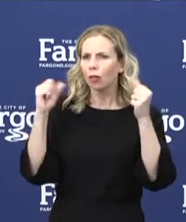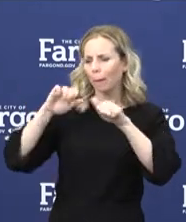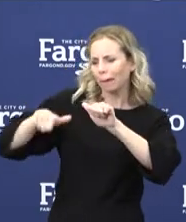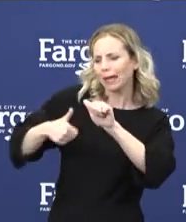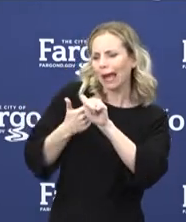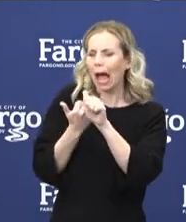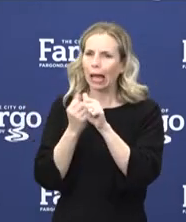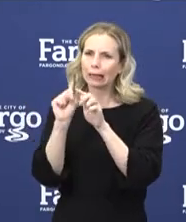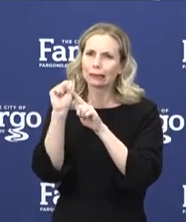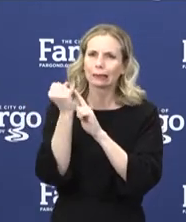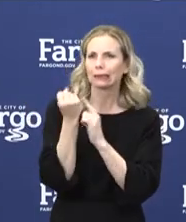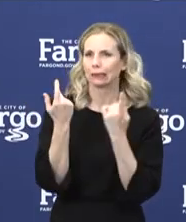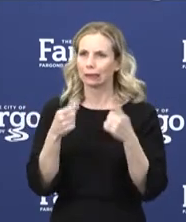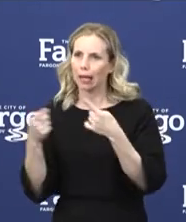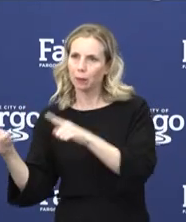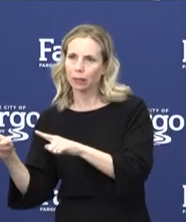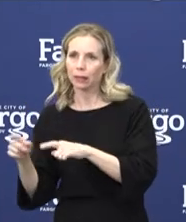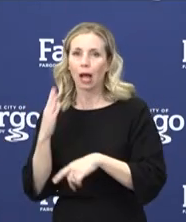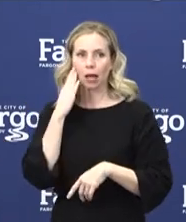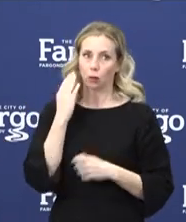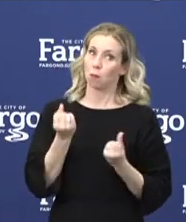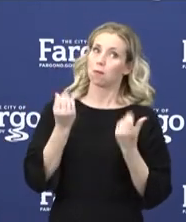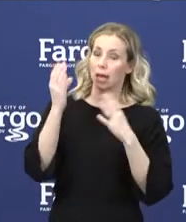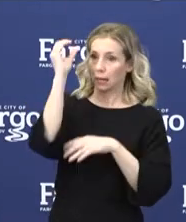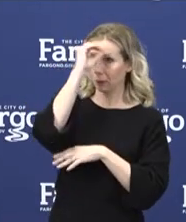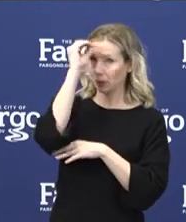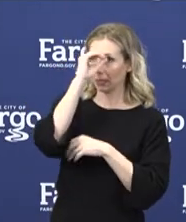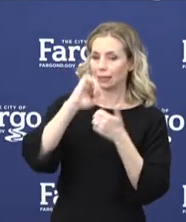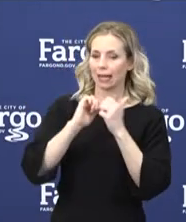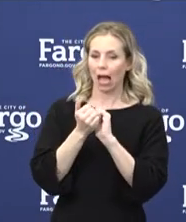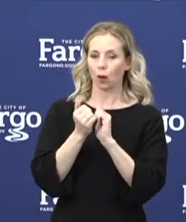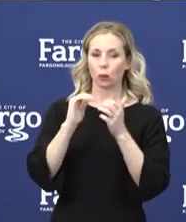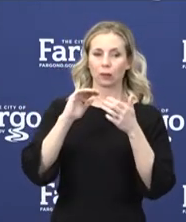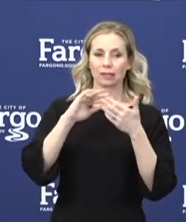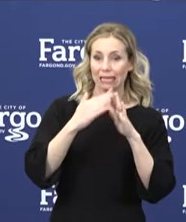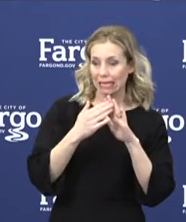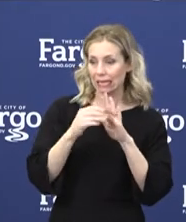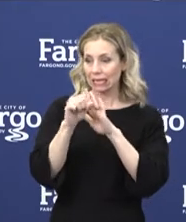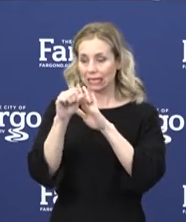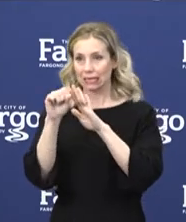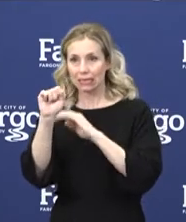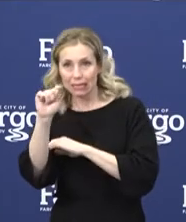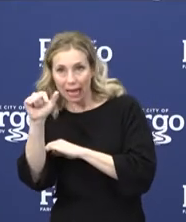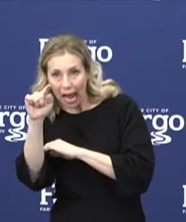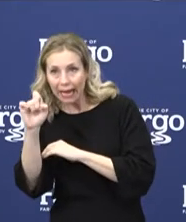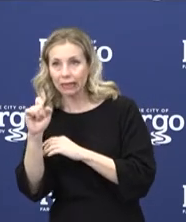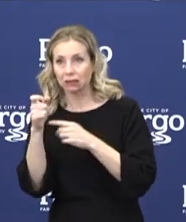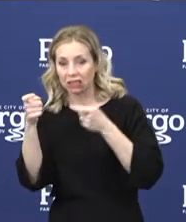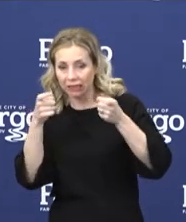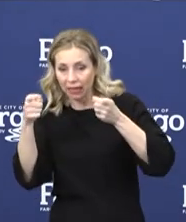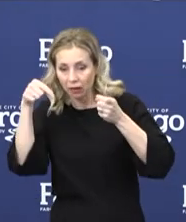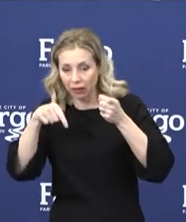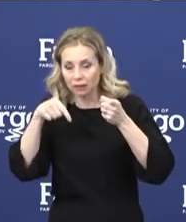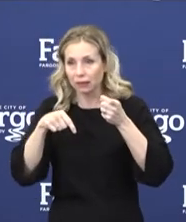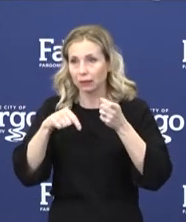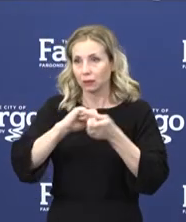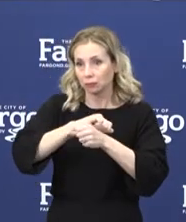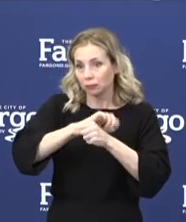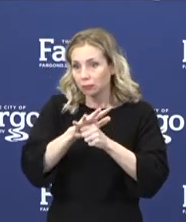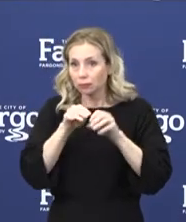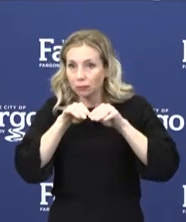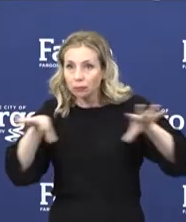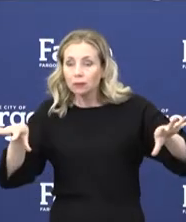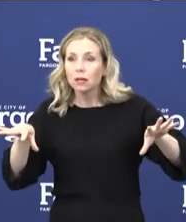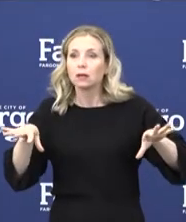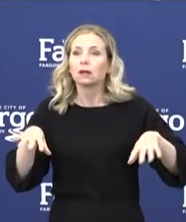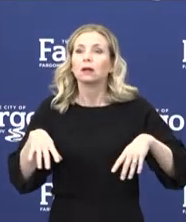I know there's many opinions on how our city and state has handled this pandemic. Lots of questions to come on what's next. So